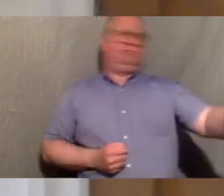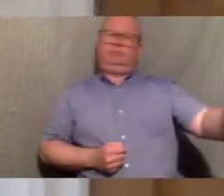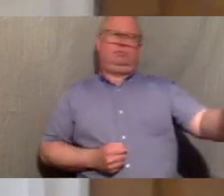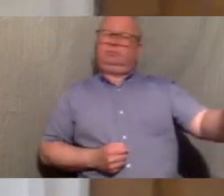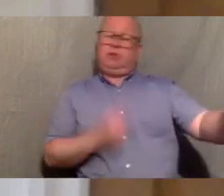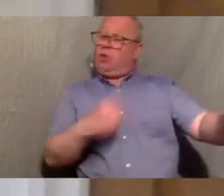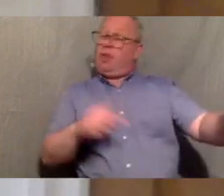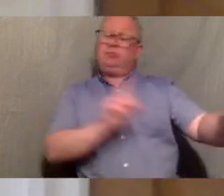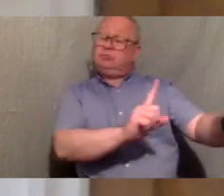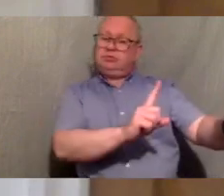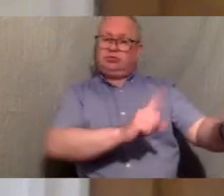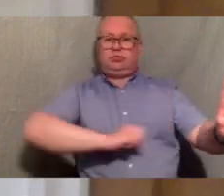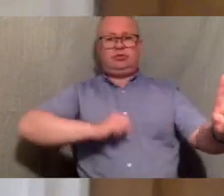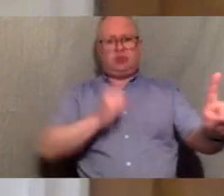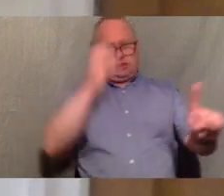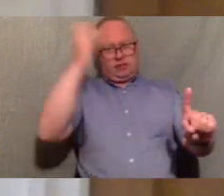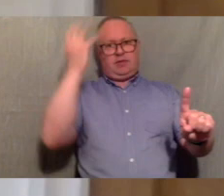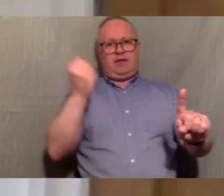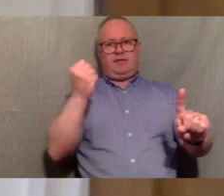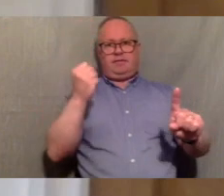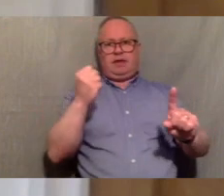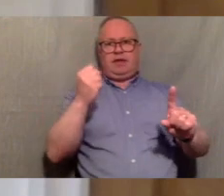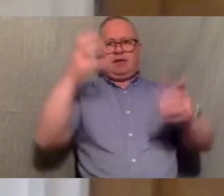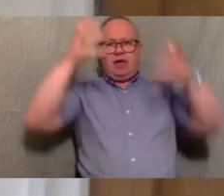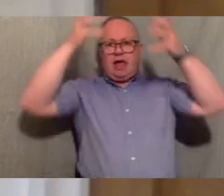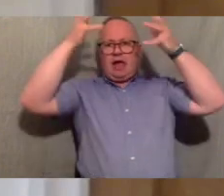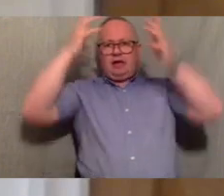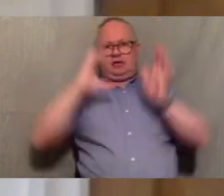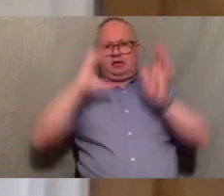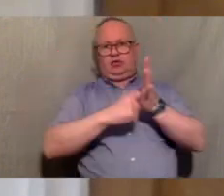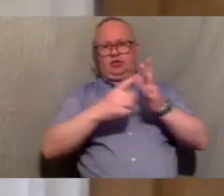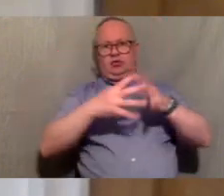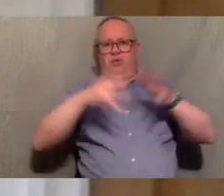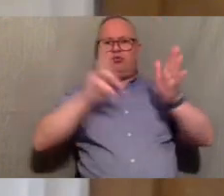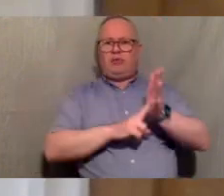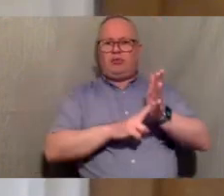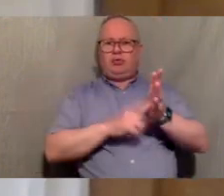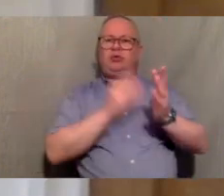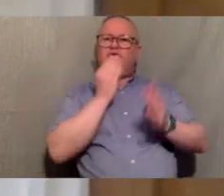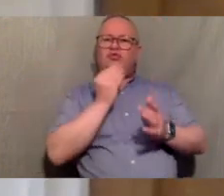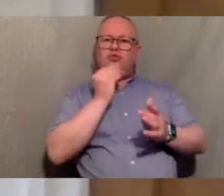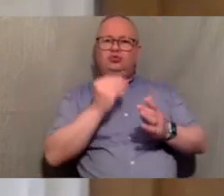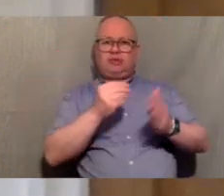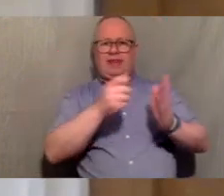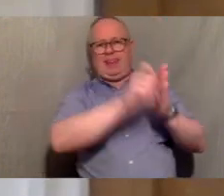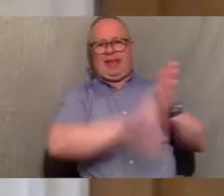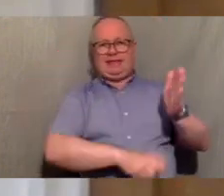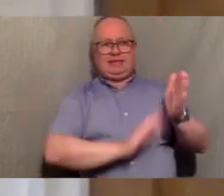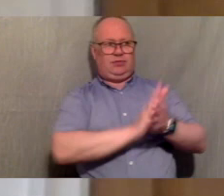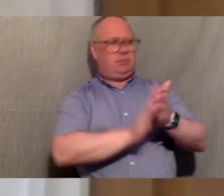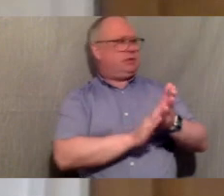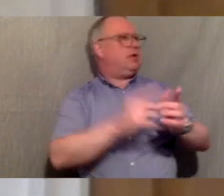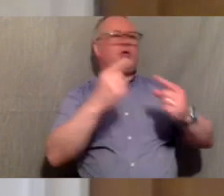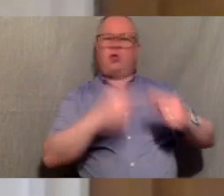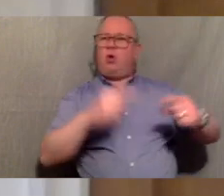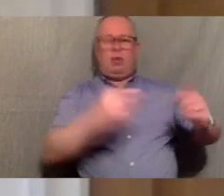actually has um something called a crown use license which it could use to stop the price inflation of medicines and we're calling on them to